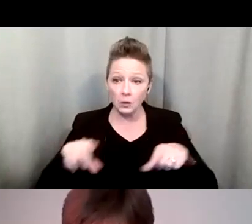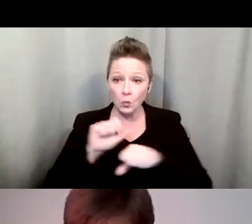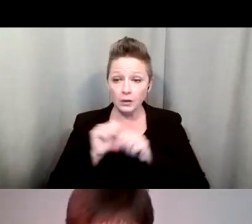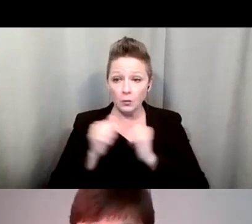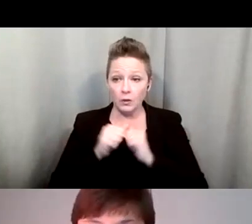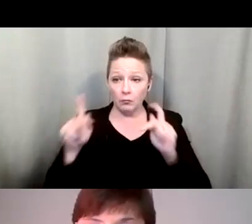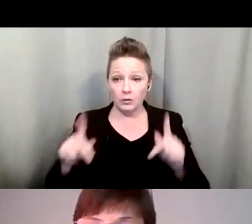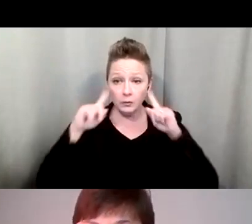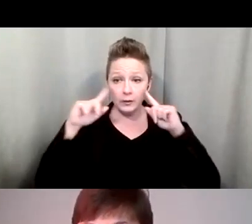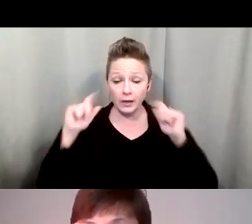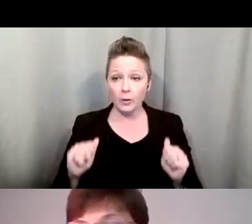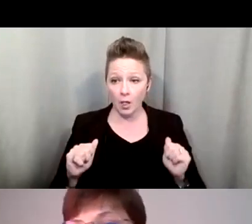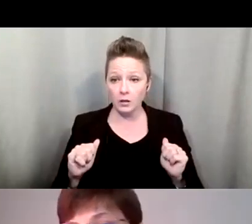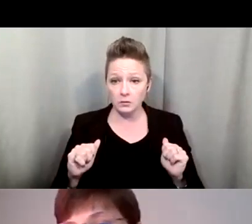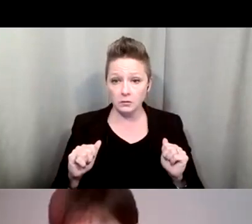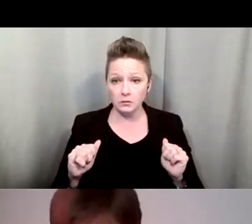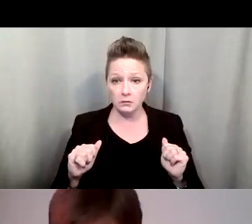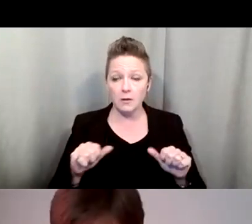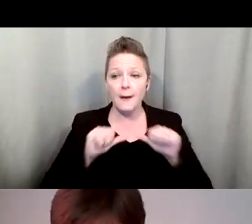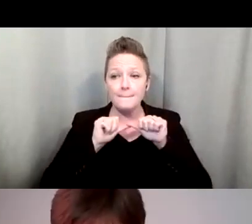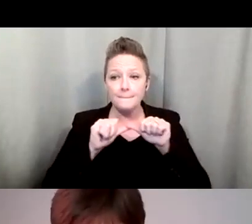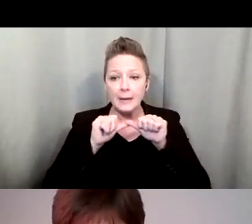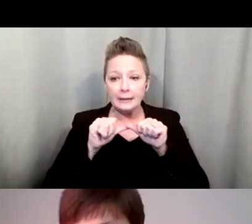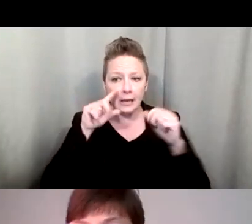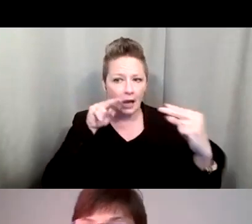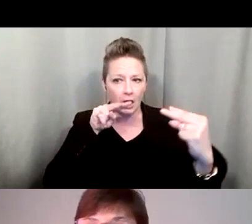hearing loss, you want to make sure you maintain eye contact.